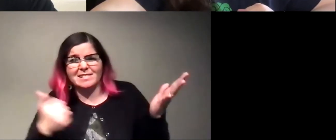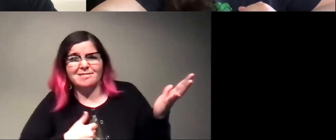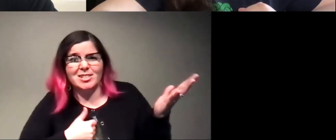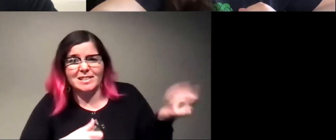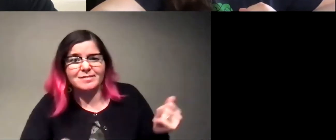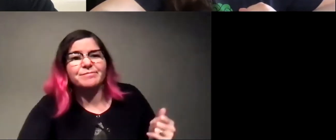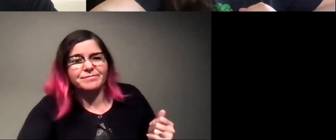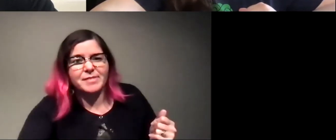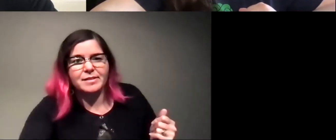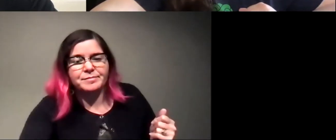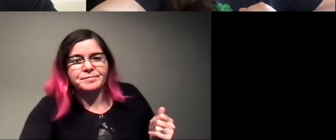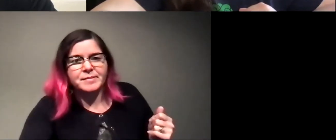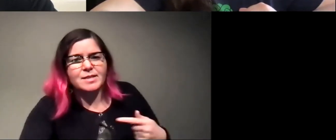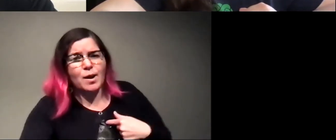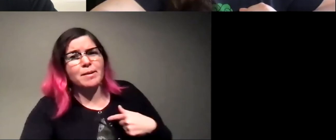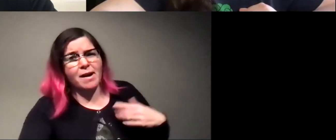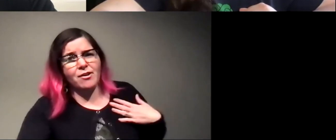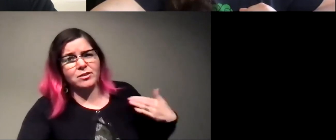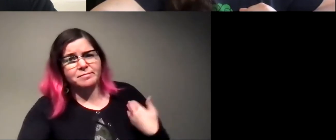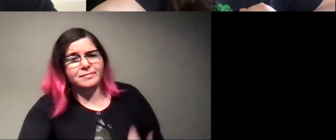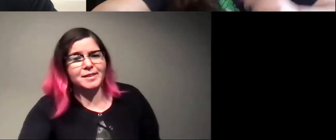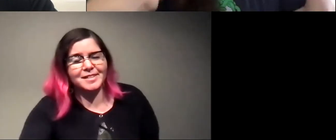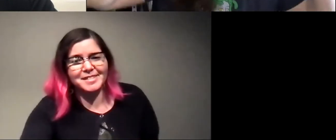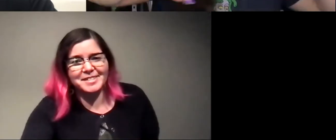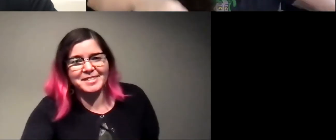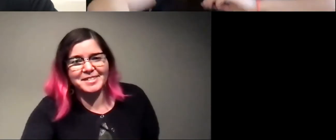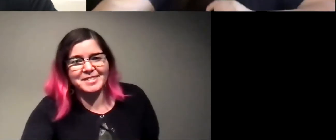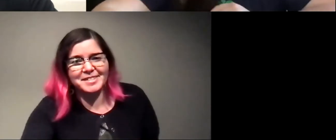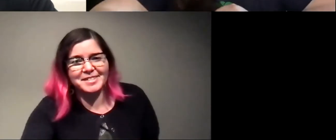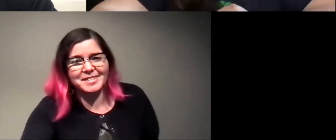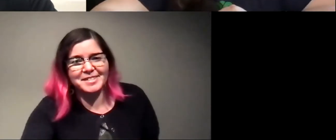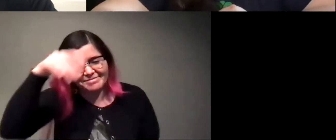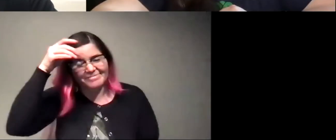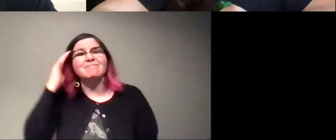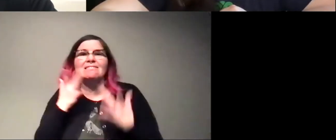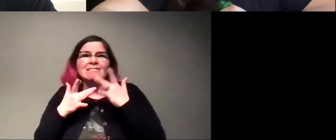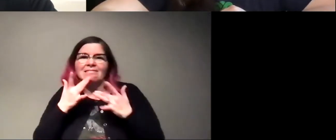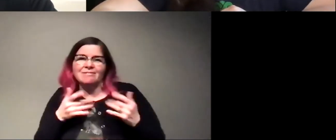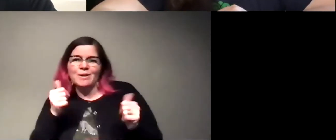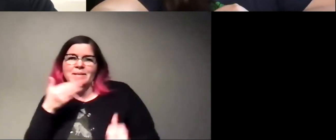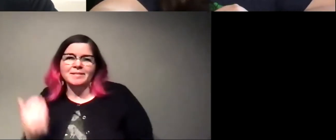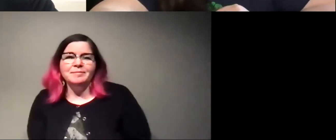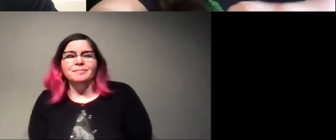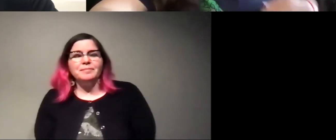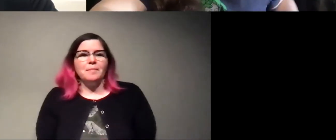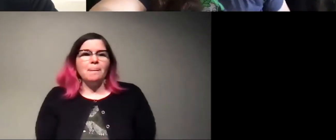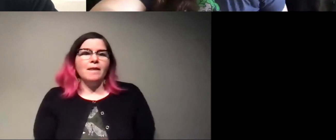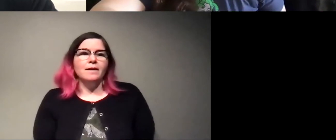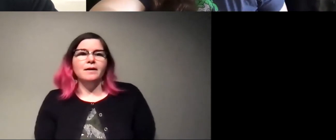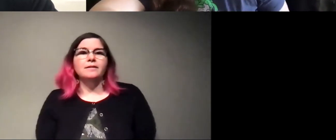Your audio keeps cutting it now? Okay. Okay, it's cool. We'll do your best. Okay, thanks. Okay,